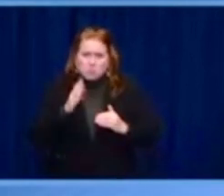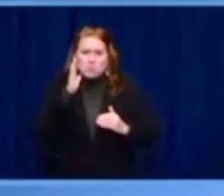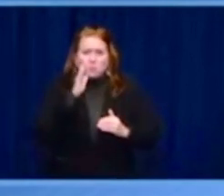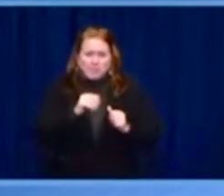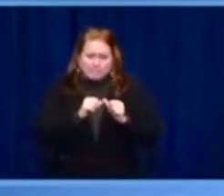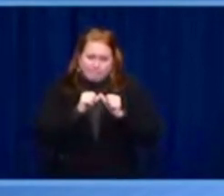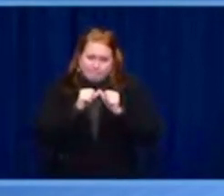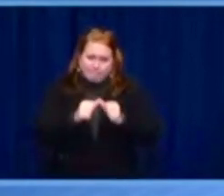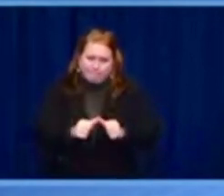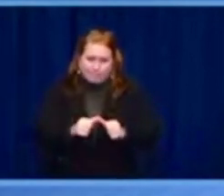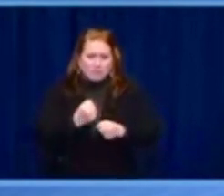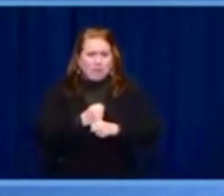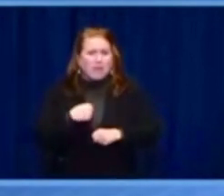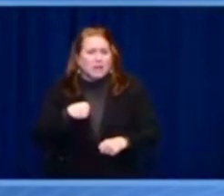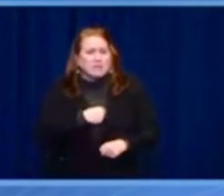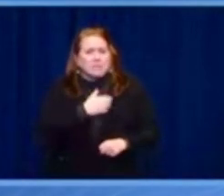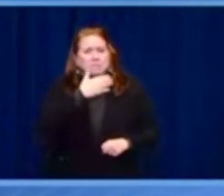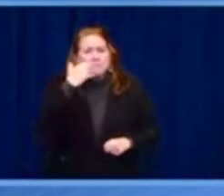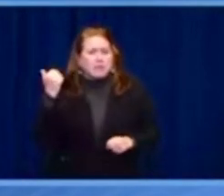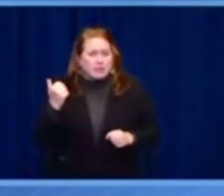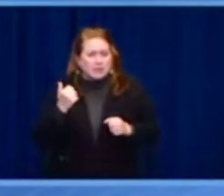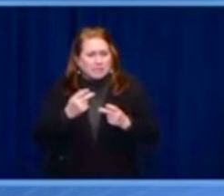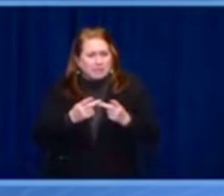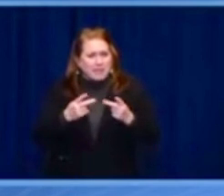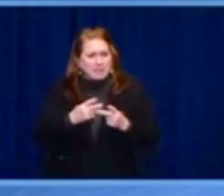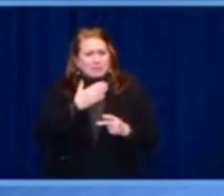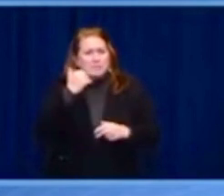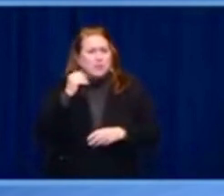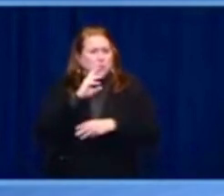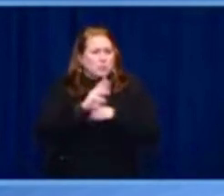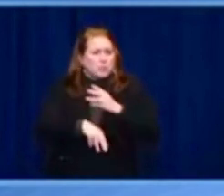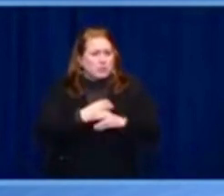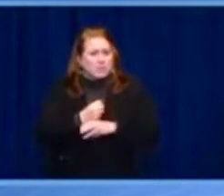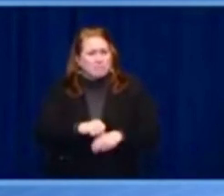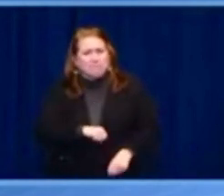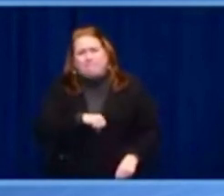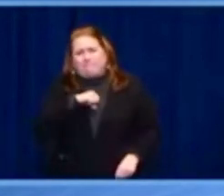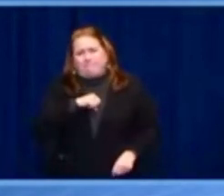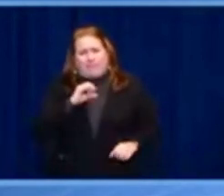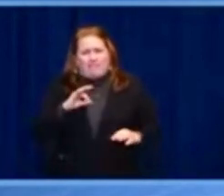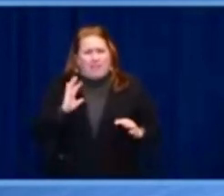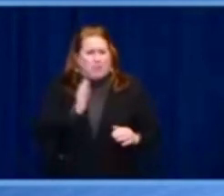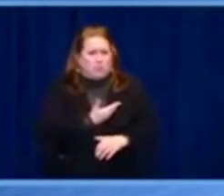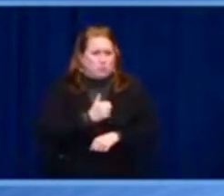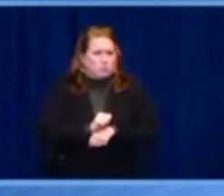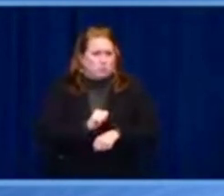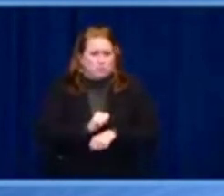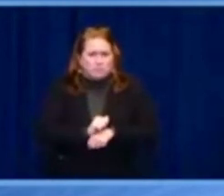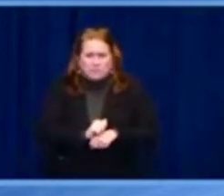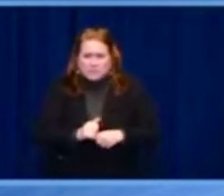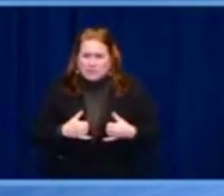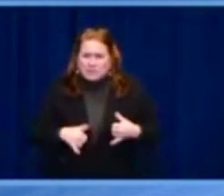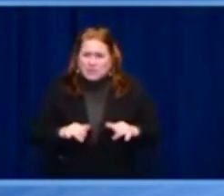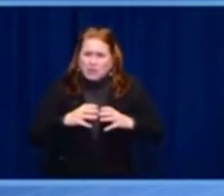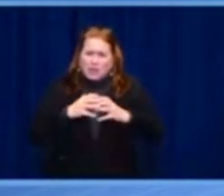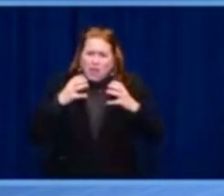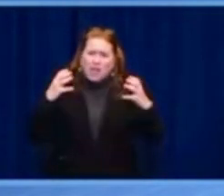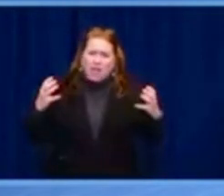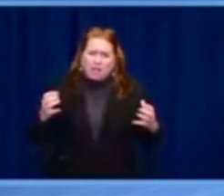We're also demonstrating the resilience of American democracy. During our free, fair and secure elections last fall,